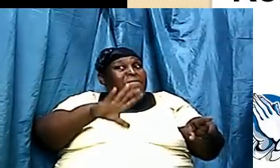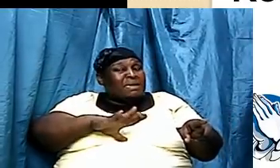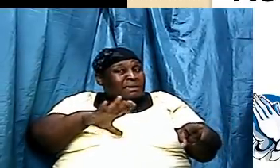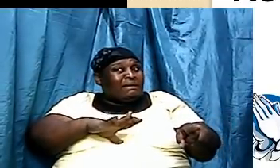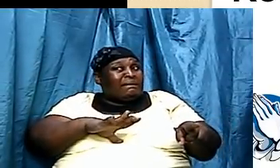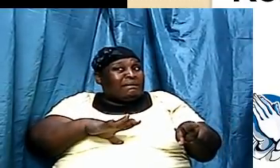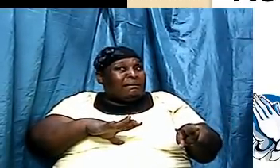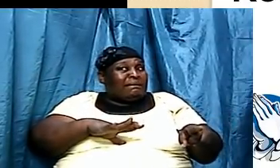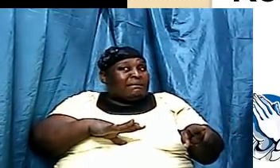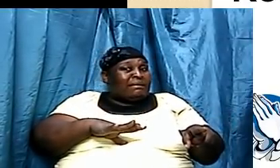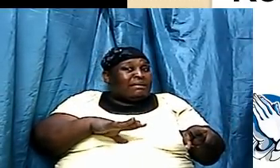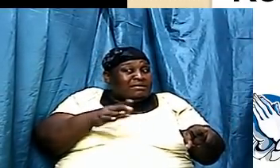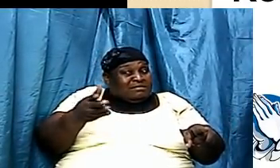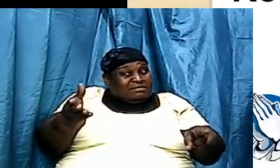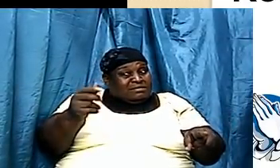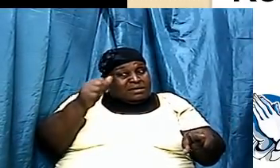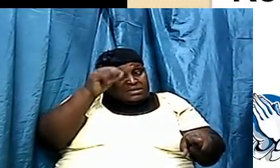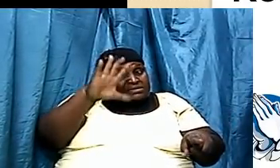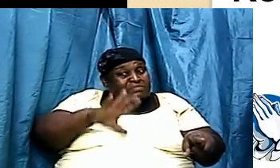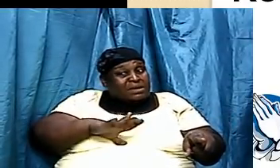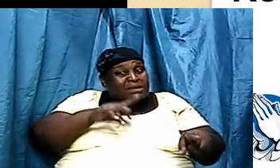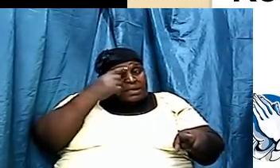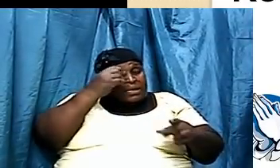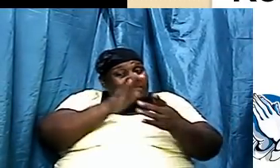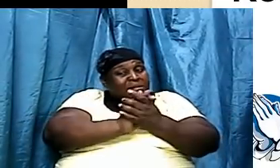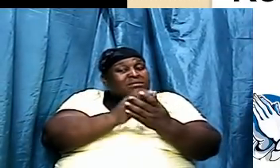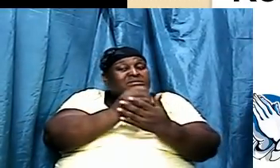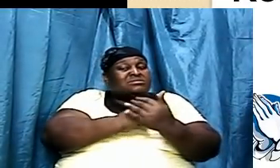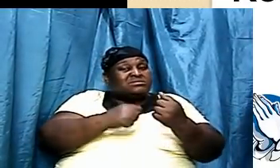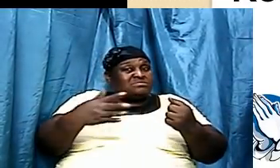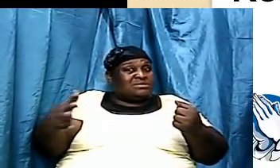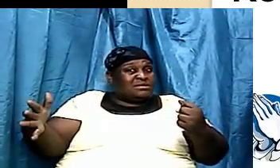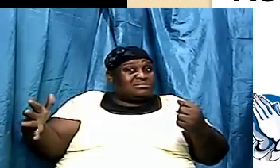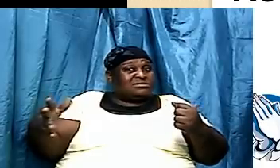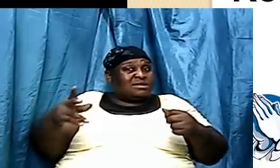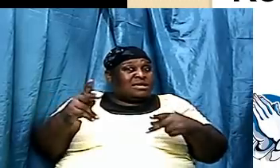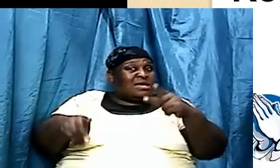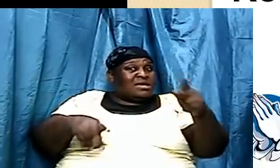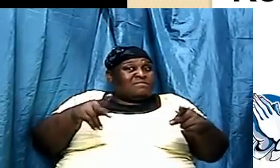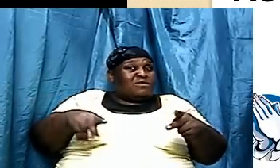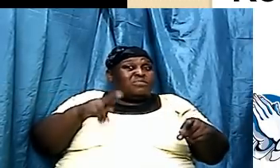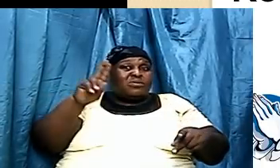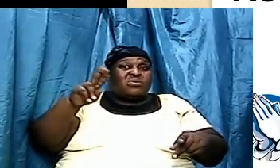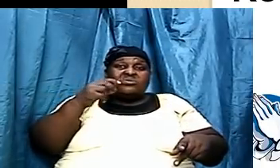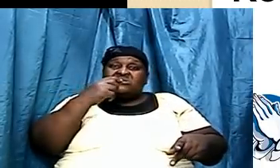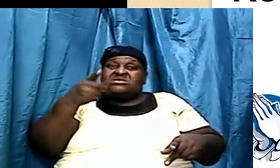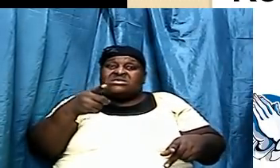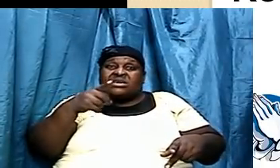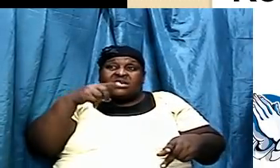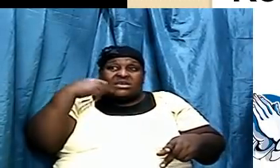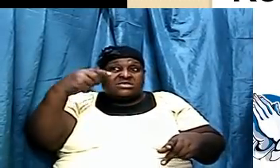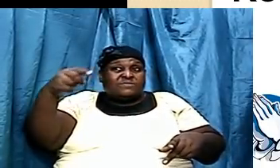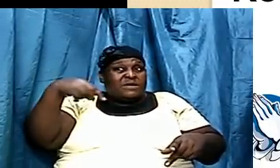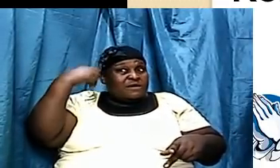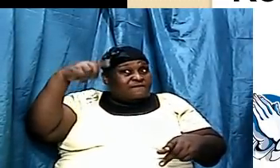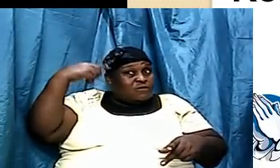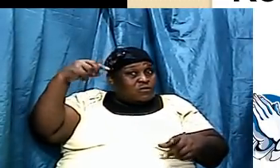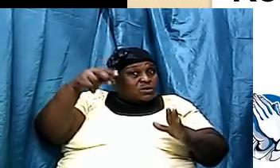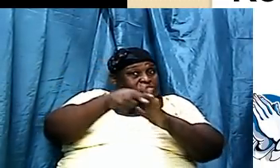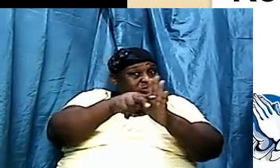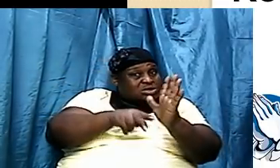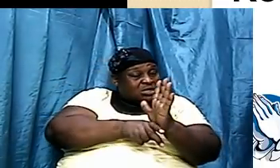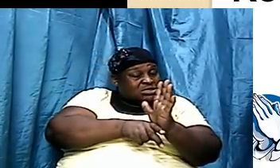Ask Gustin and these men who used to believe some things. People used say they were talking foolishness. And even though they were not apostolic men.